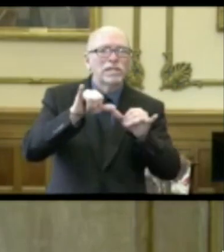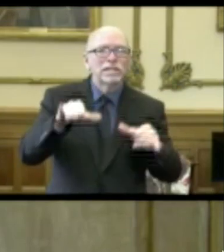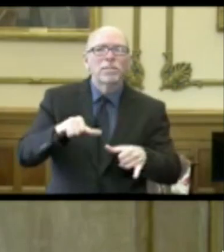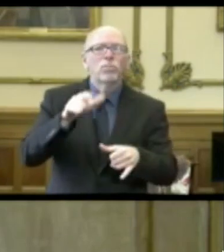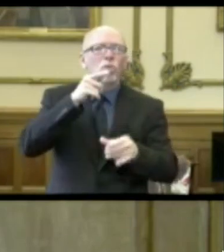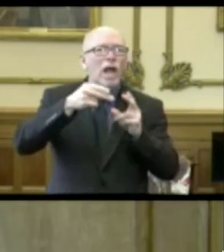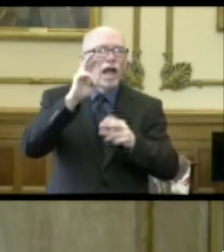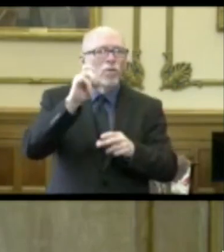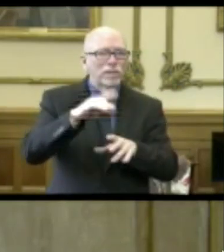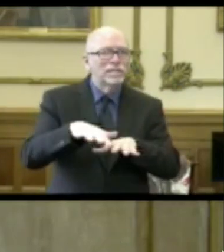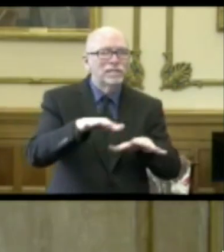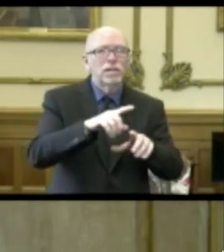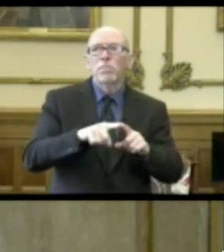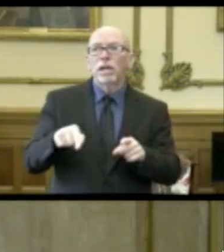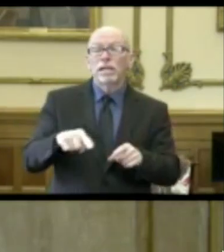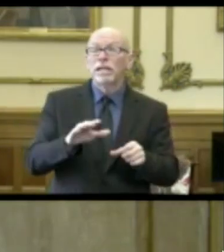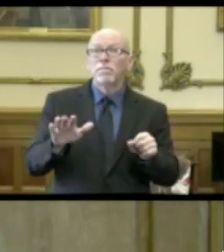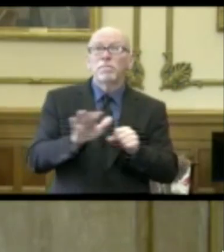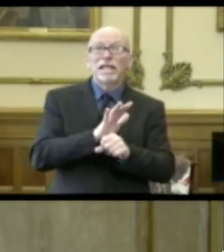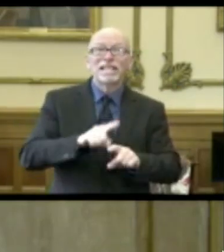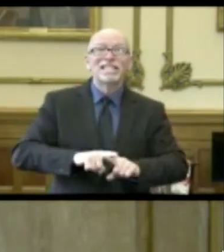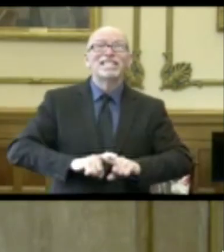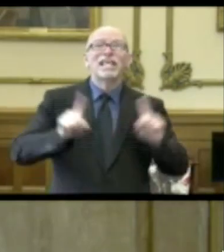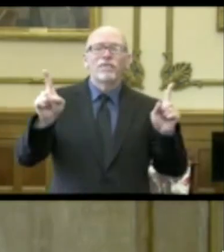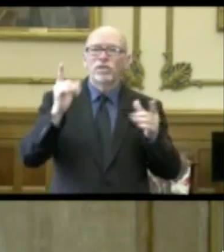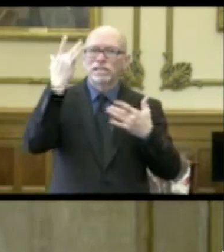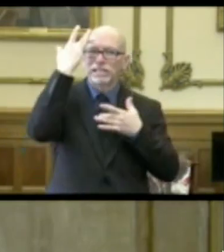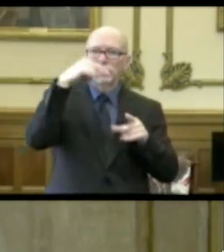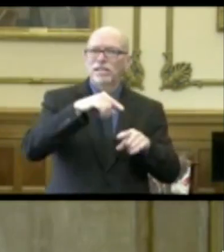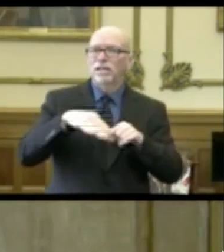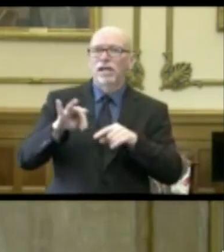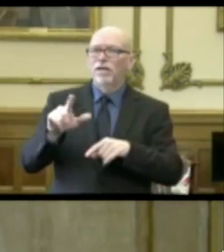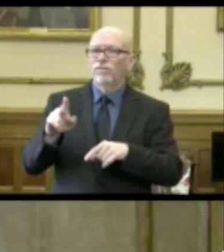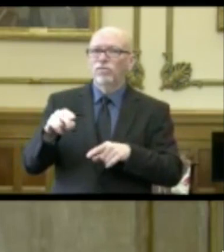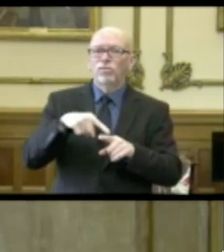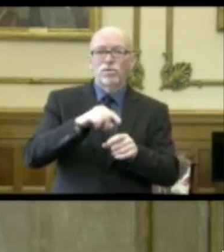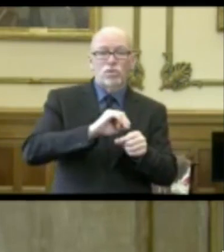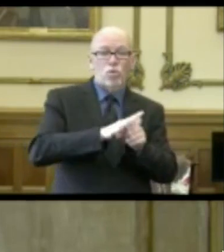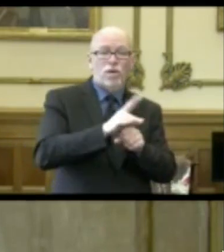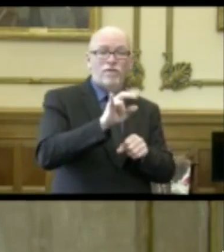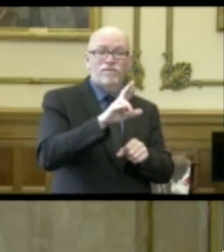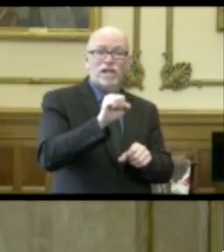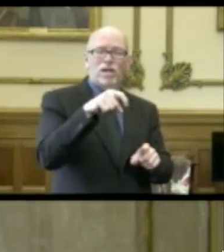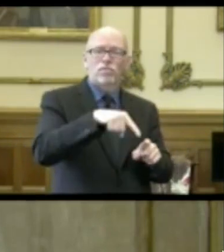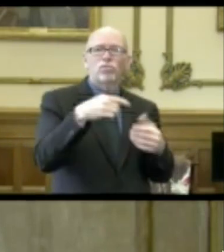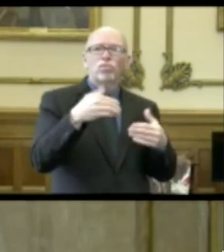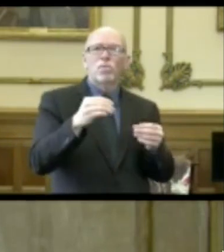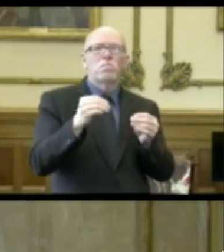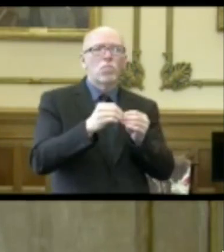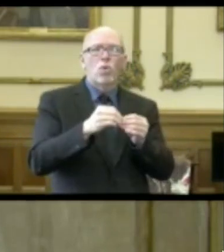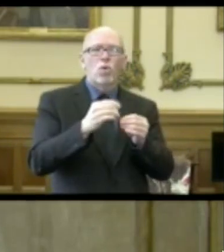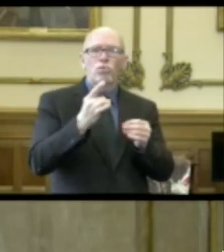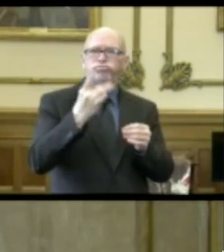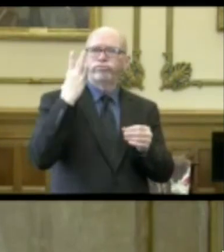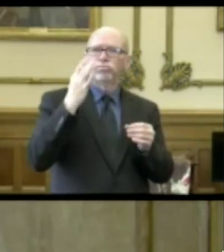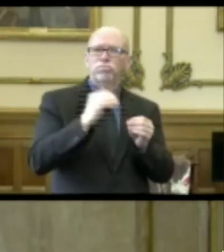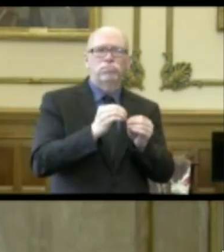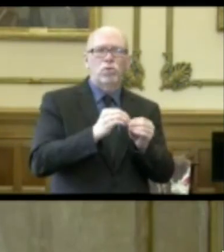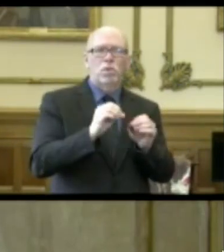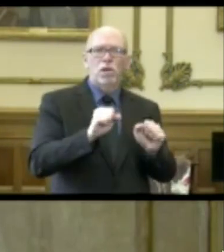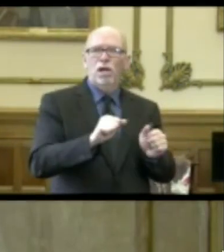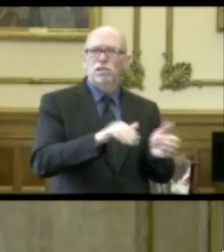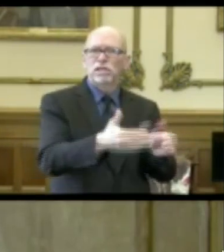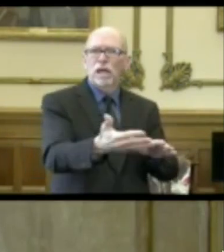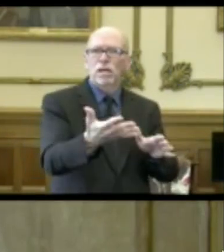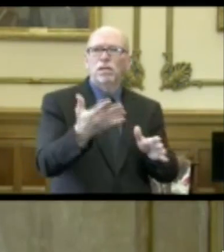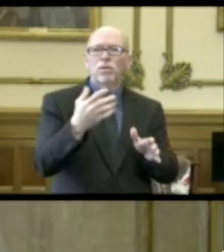risk, this is a totally different animal that we're dealing with here. This virus is much more lethal, and we have seen that already